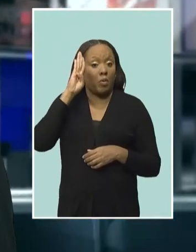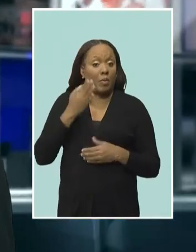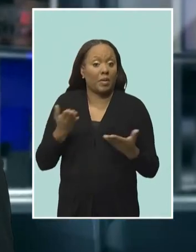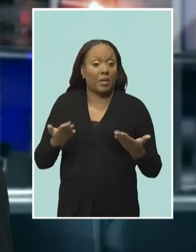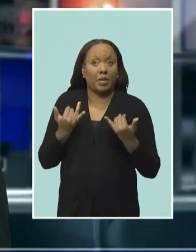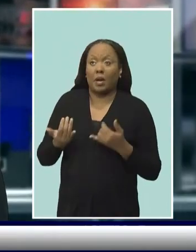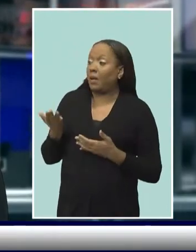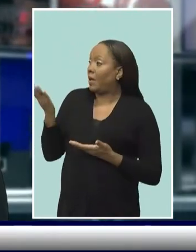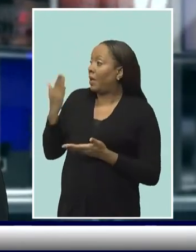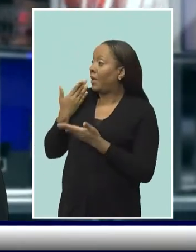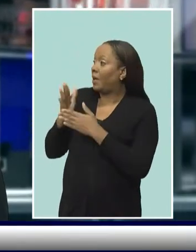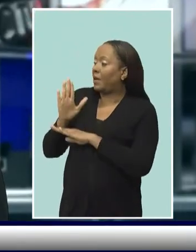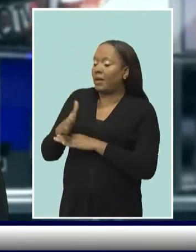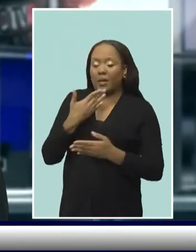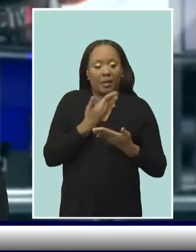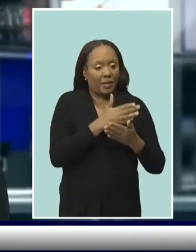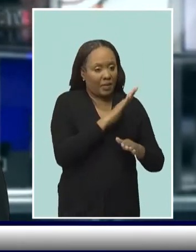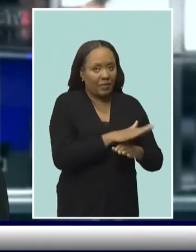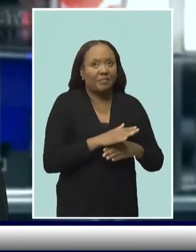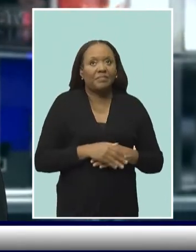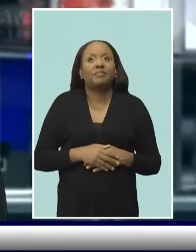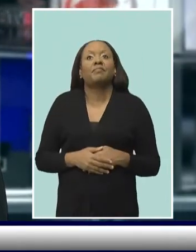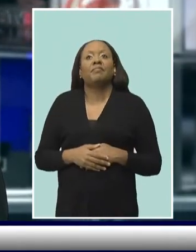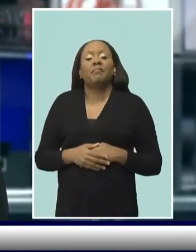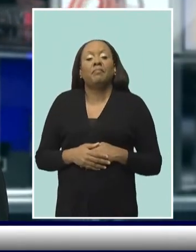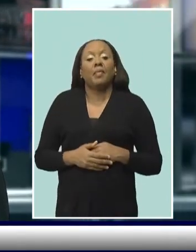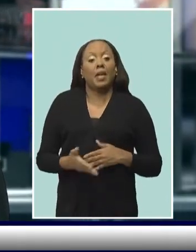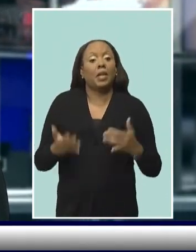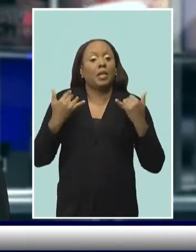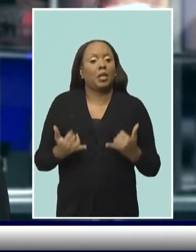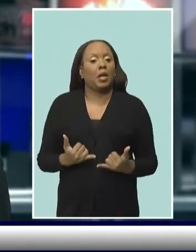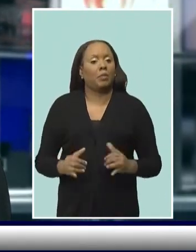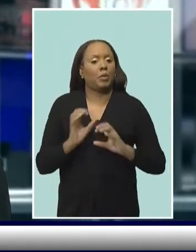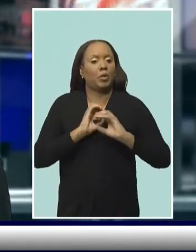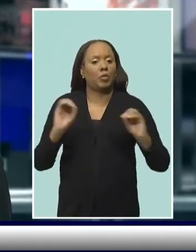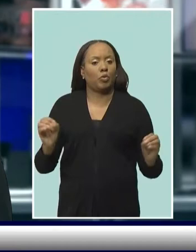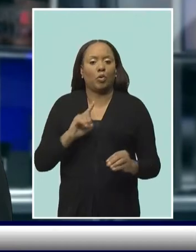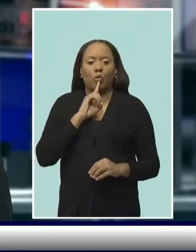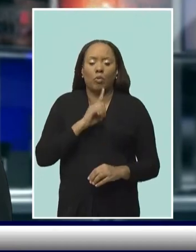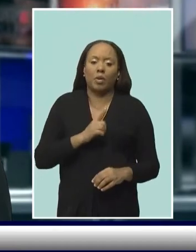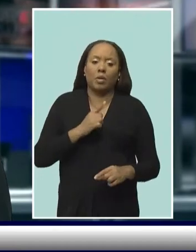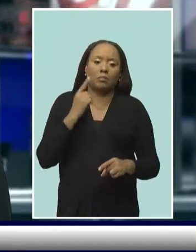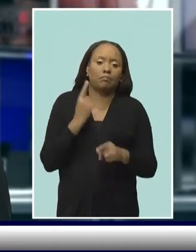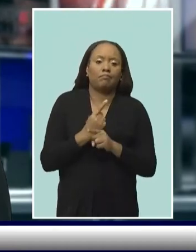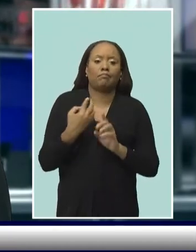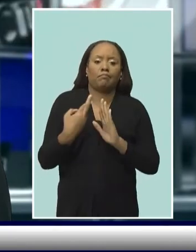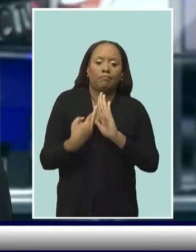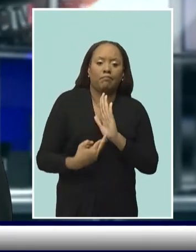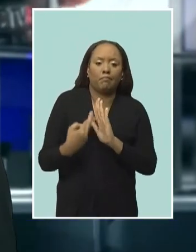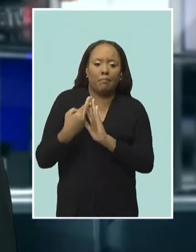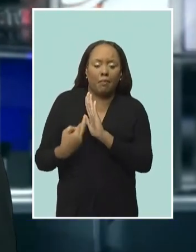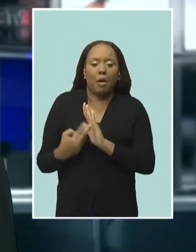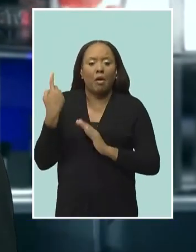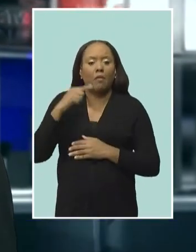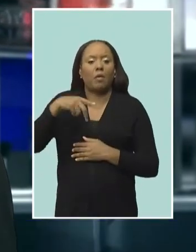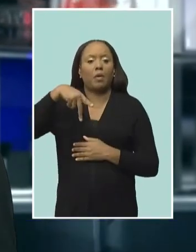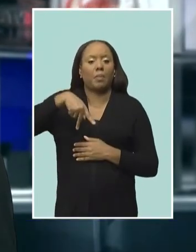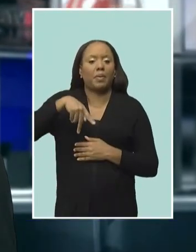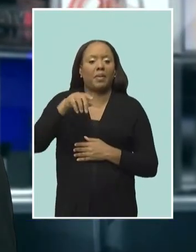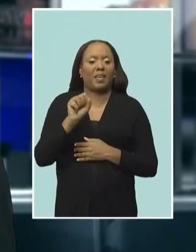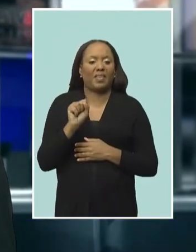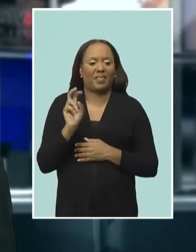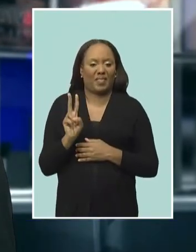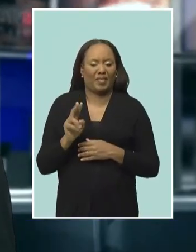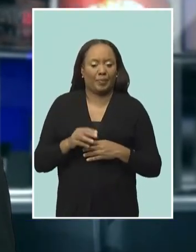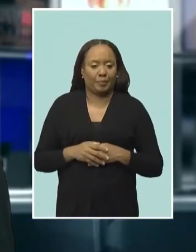this piece of legislation has been described as the absence of a proper regulatory framework of enforcement for the PSV sector. And according to acting